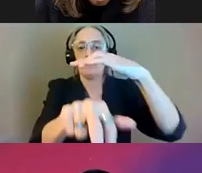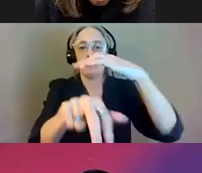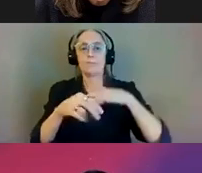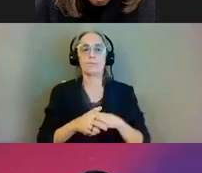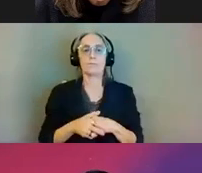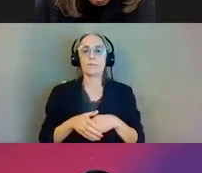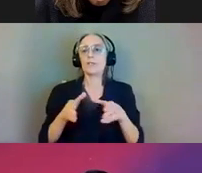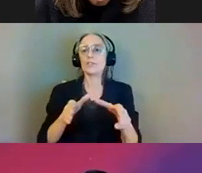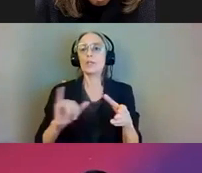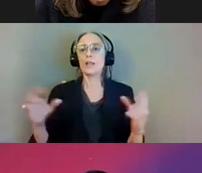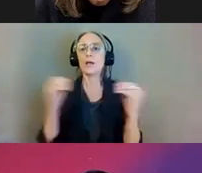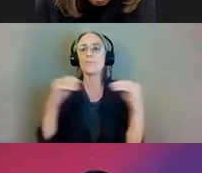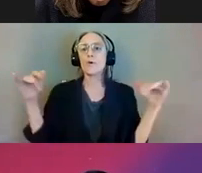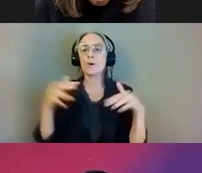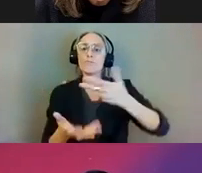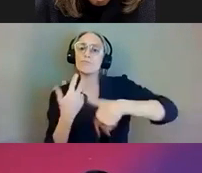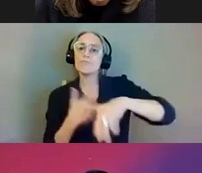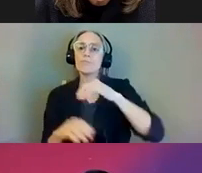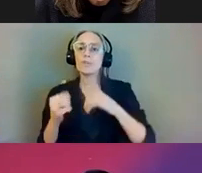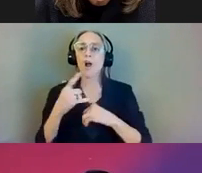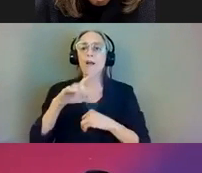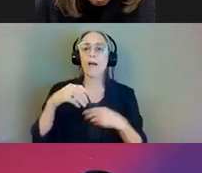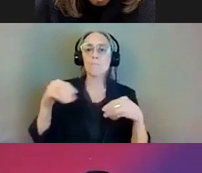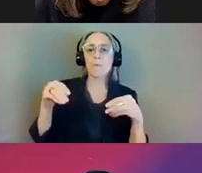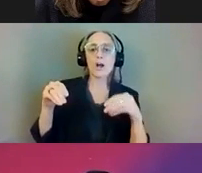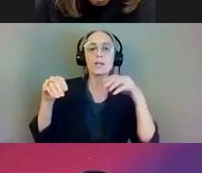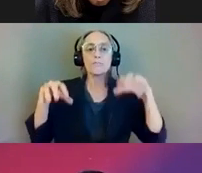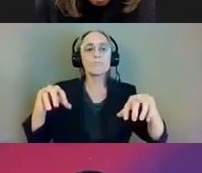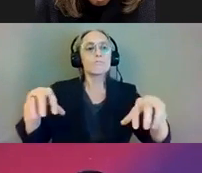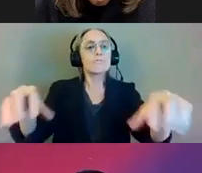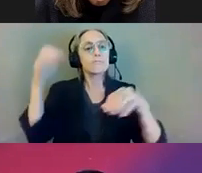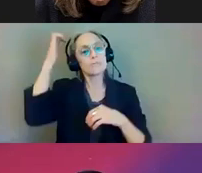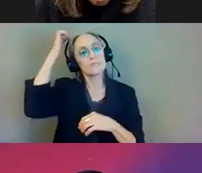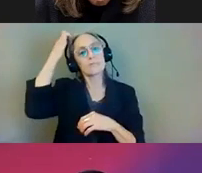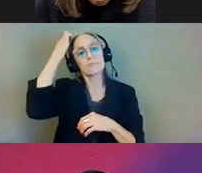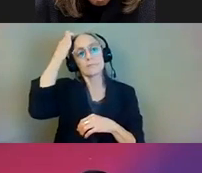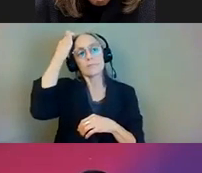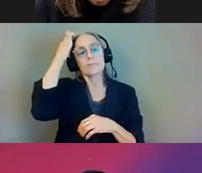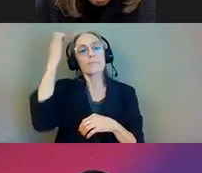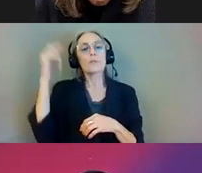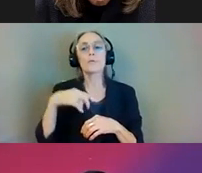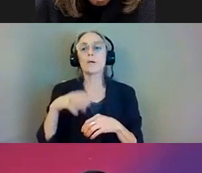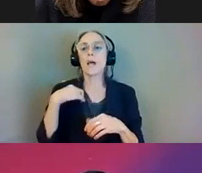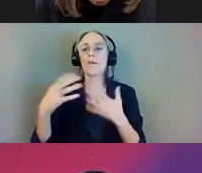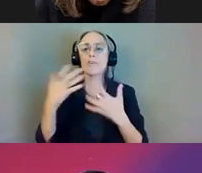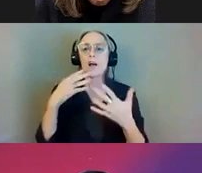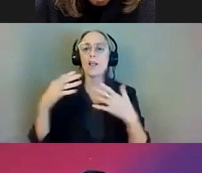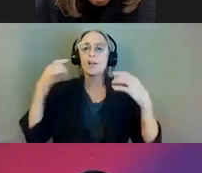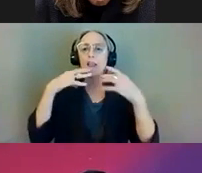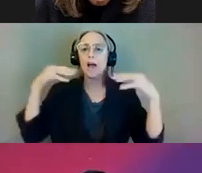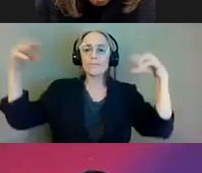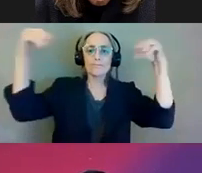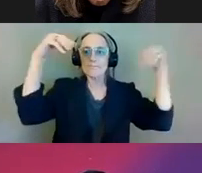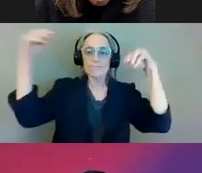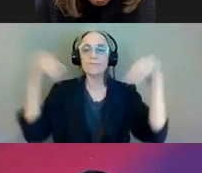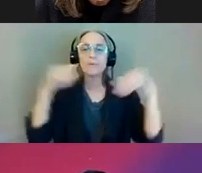argyle night market, the illuminated panels will display color changing lighting or graphics too. With that, I will pass